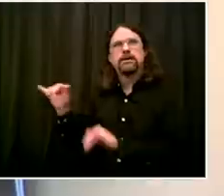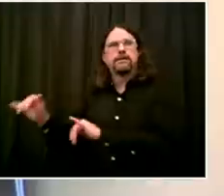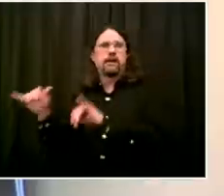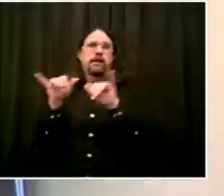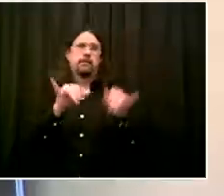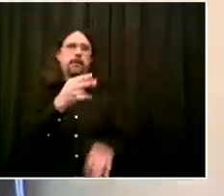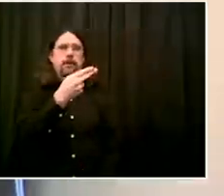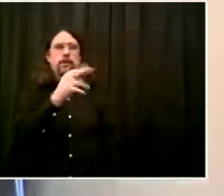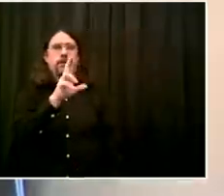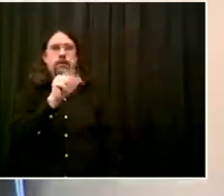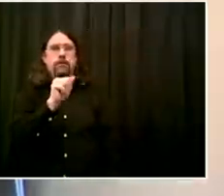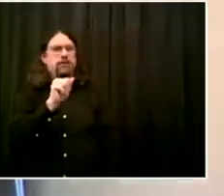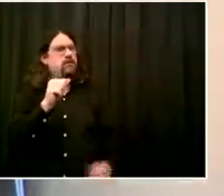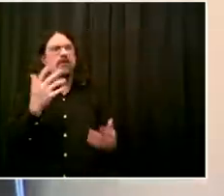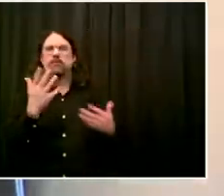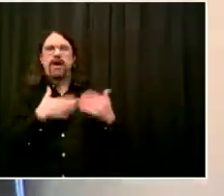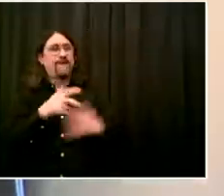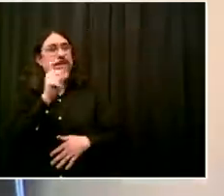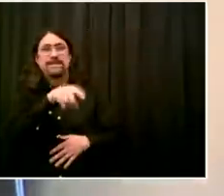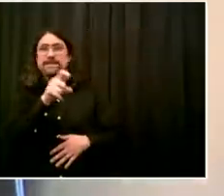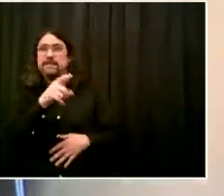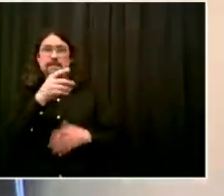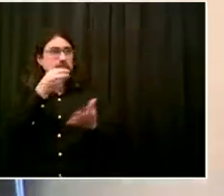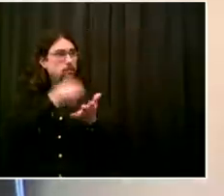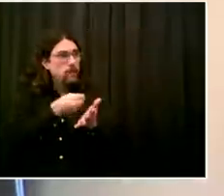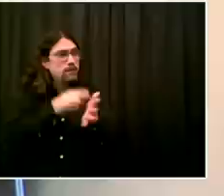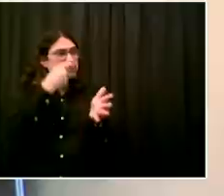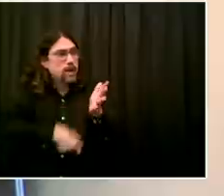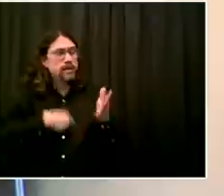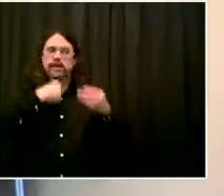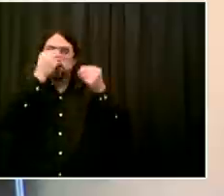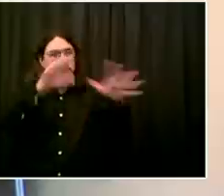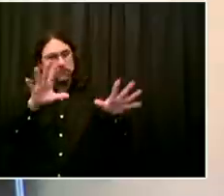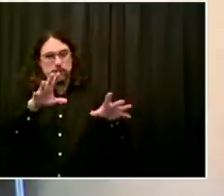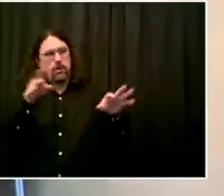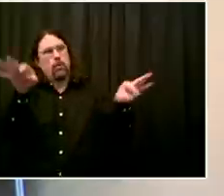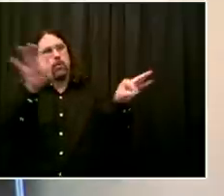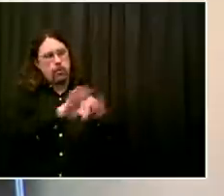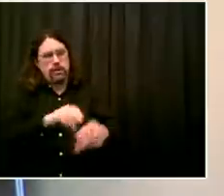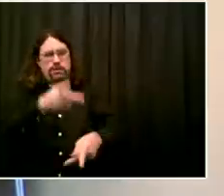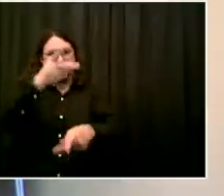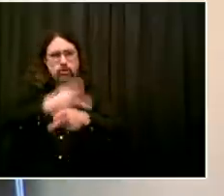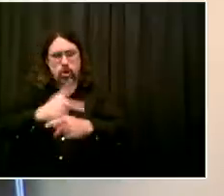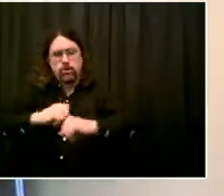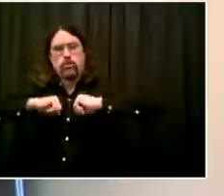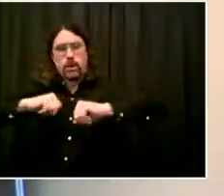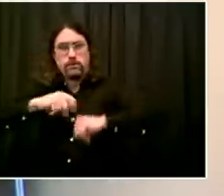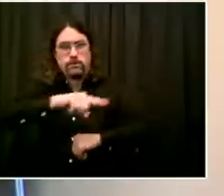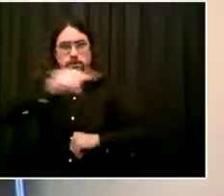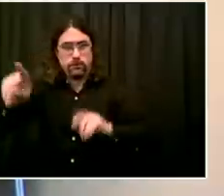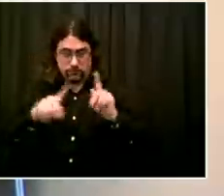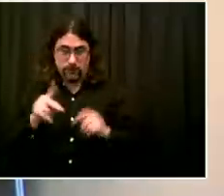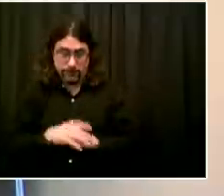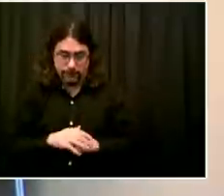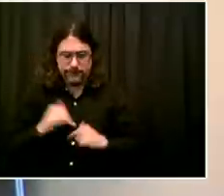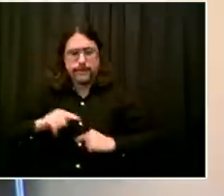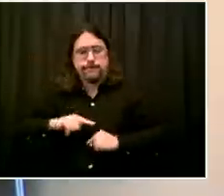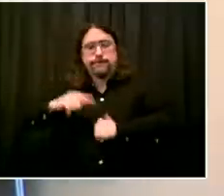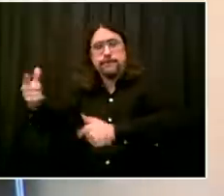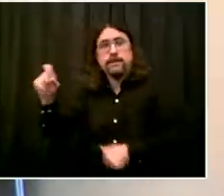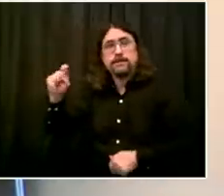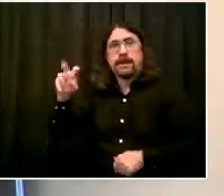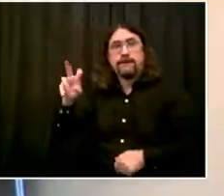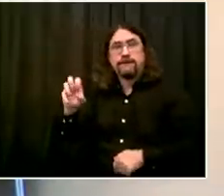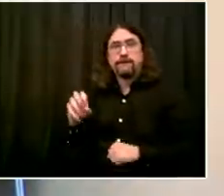specifics. But as I testified at our budget hearing on Monday, we've had three times as many applications